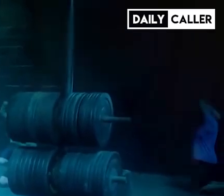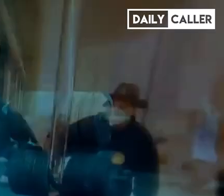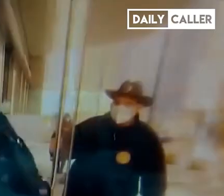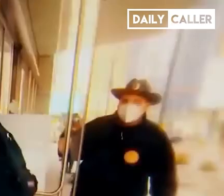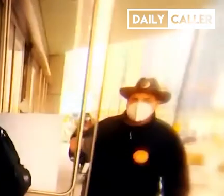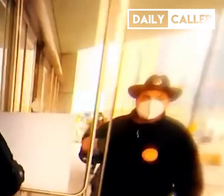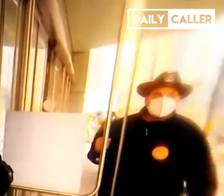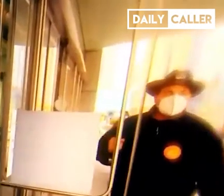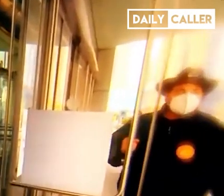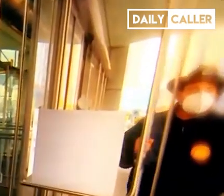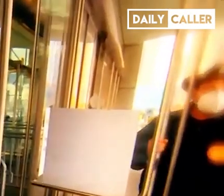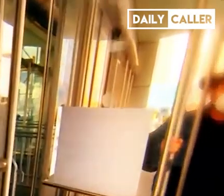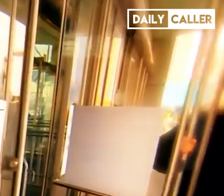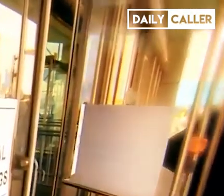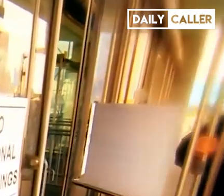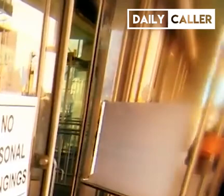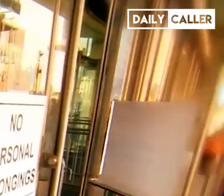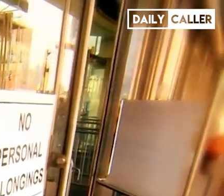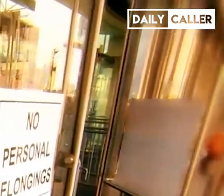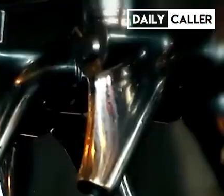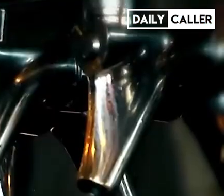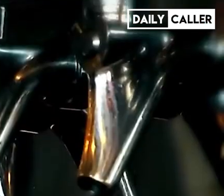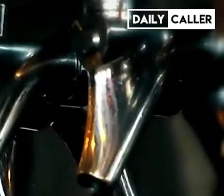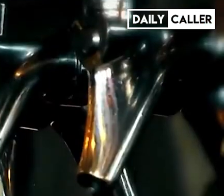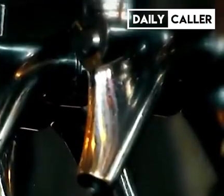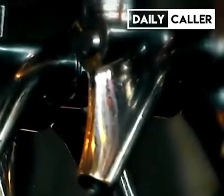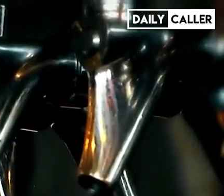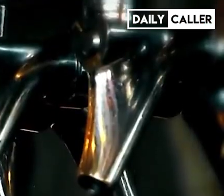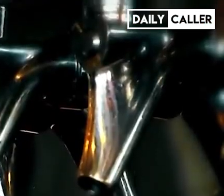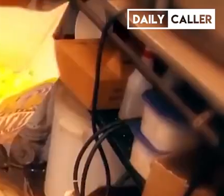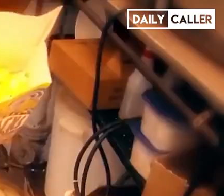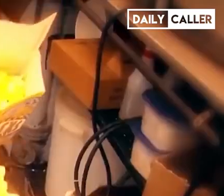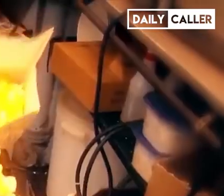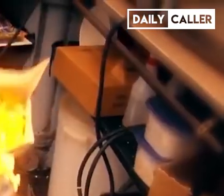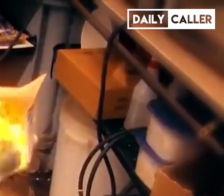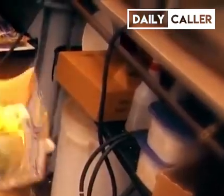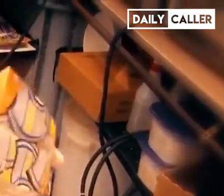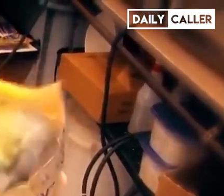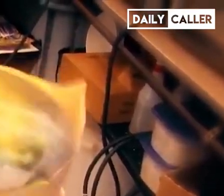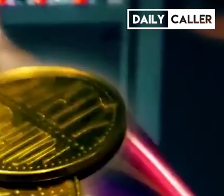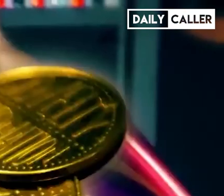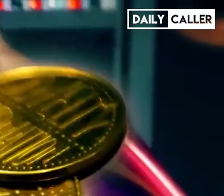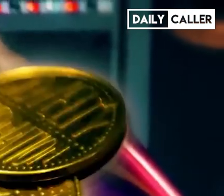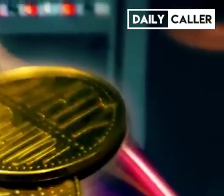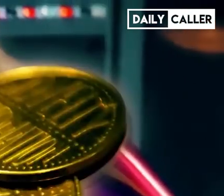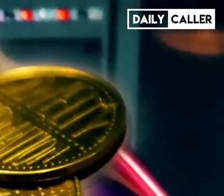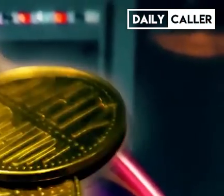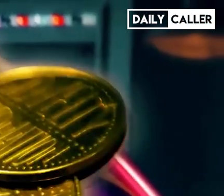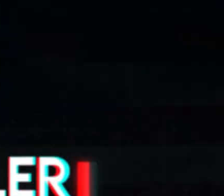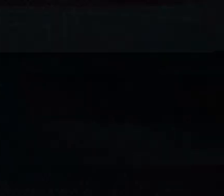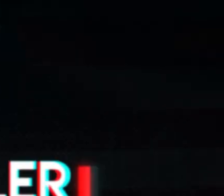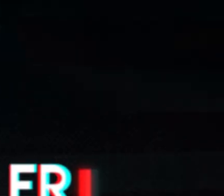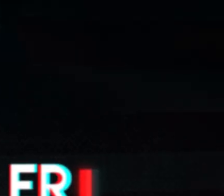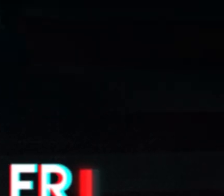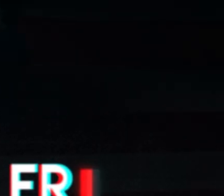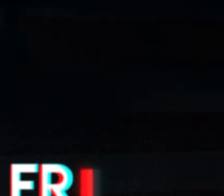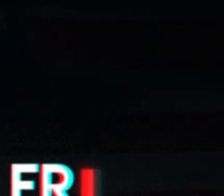vaccine. Others are offering those who are vaccinated discount beer, popcorn, or arcade tokens.